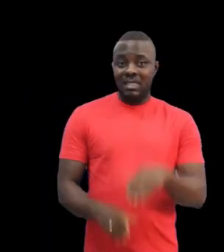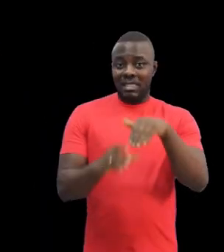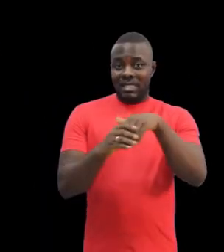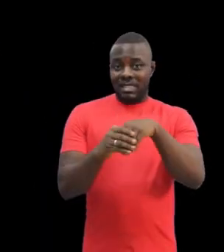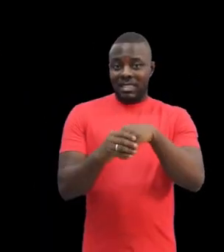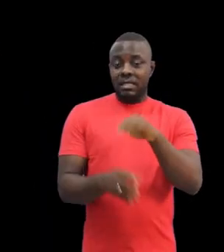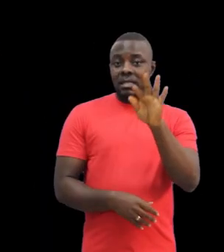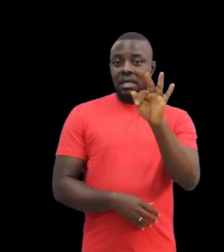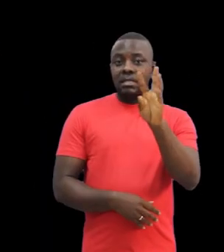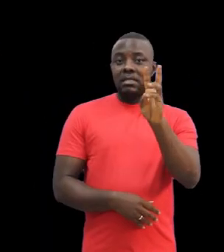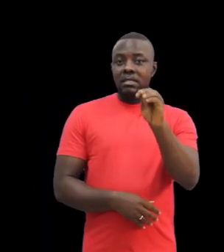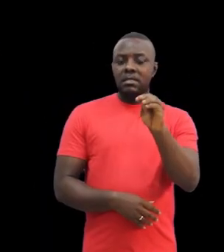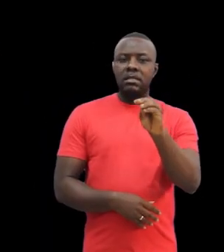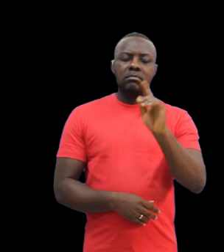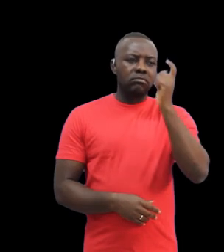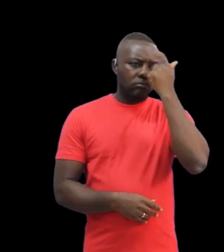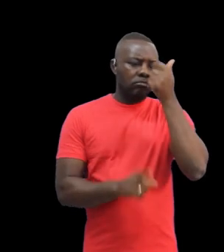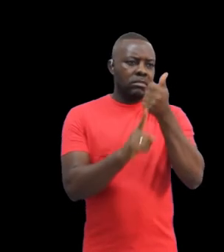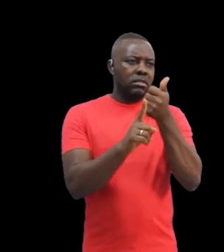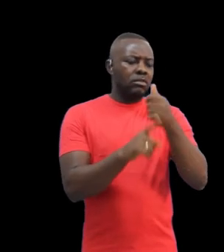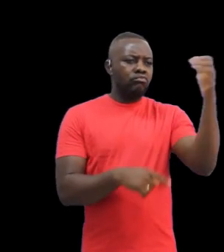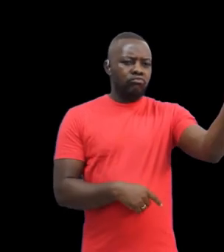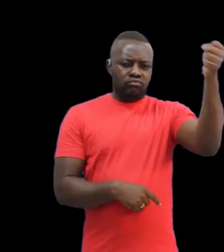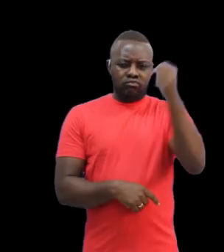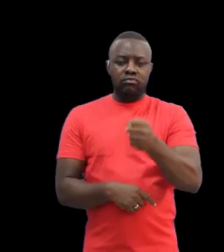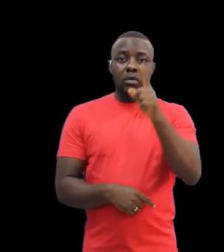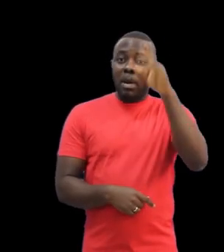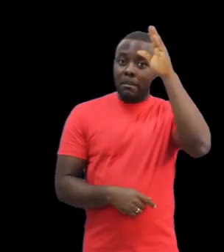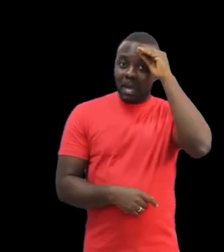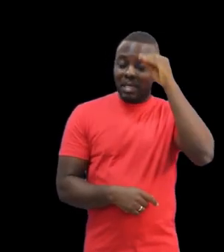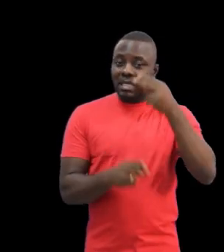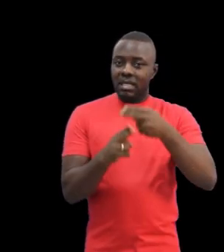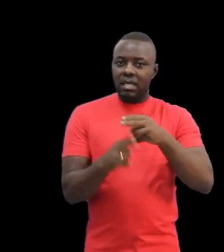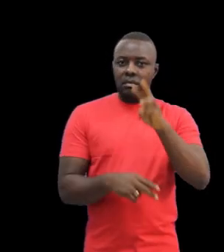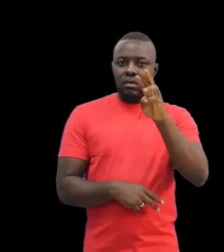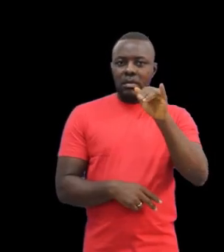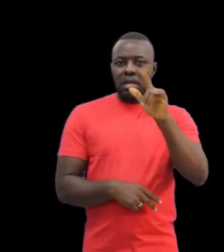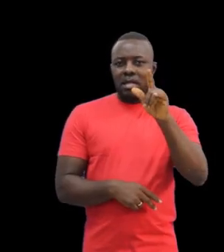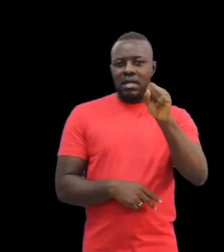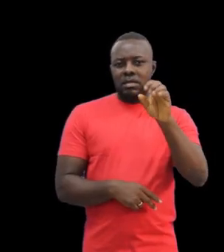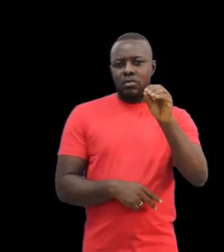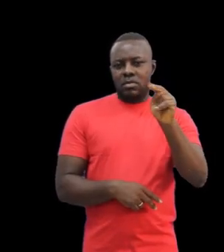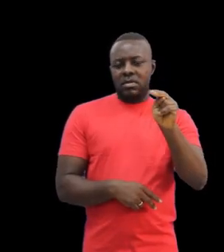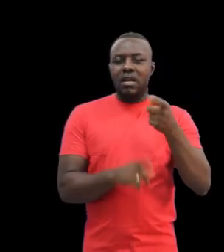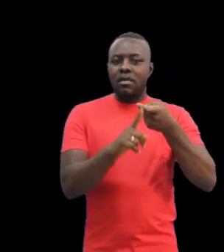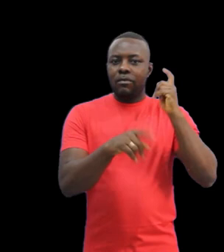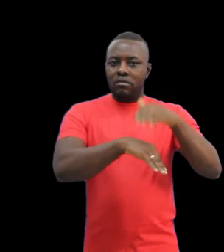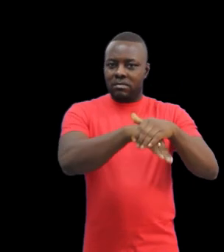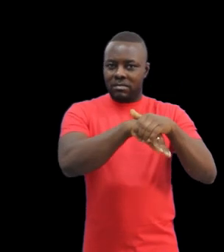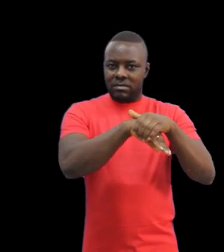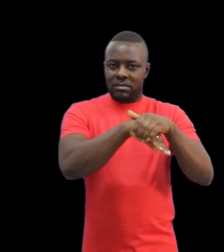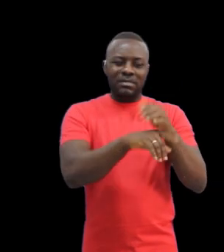By 1960, Government of Ghana commissioned Sir John Wilson, a blind Briton, to